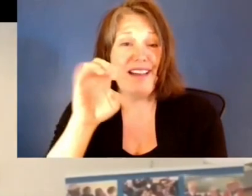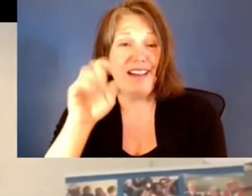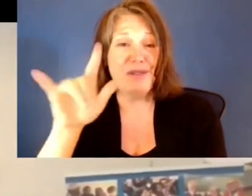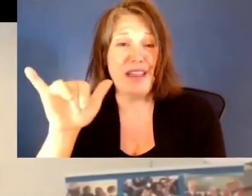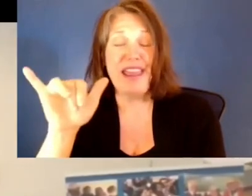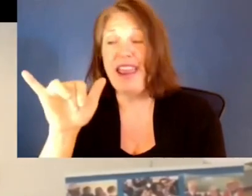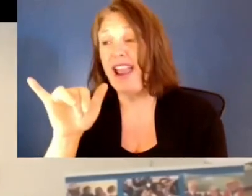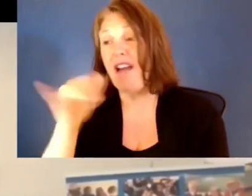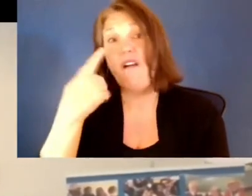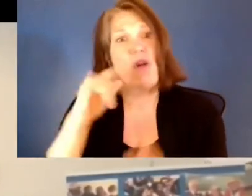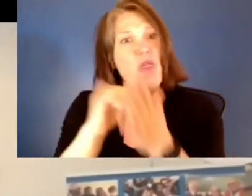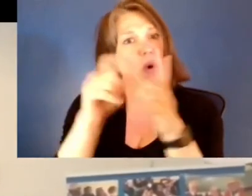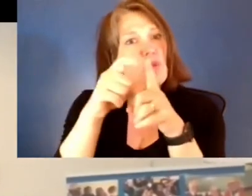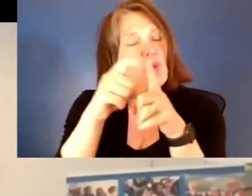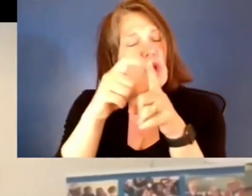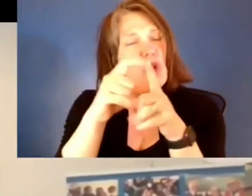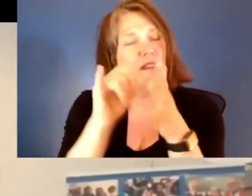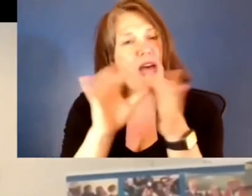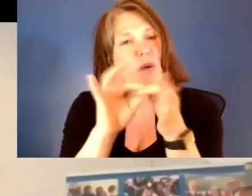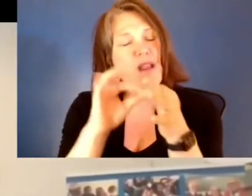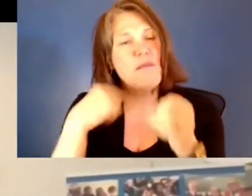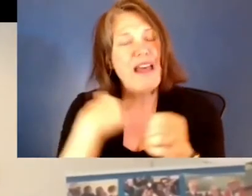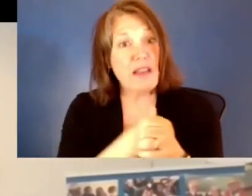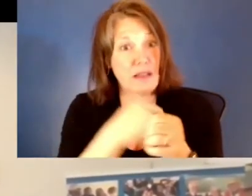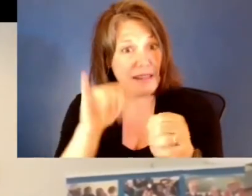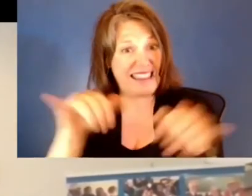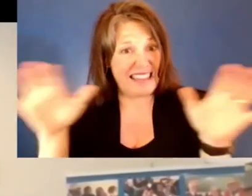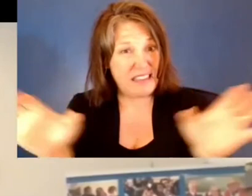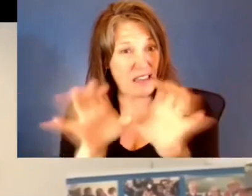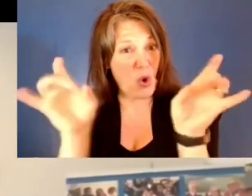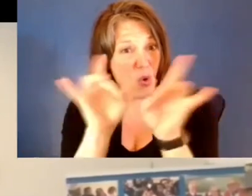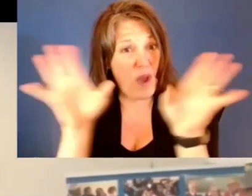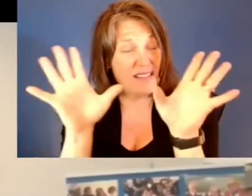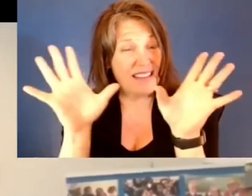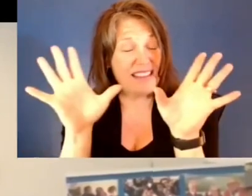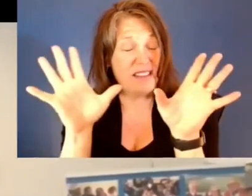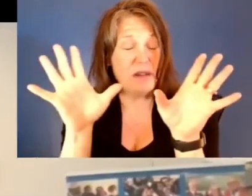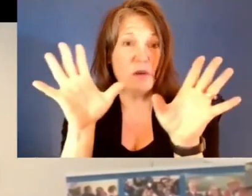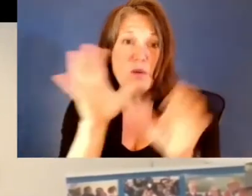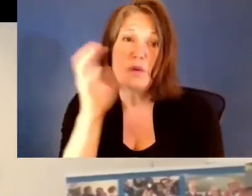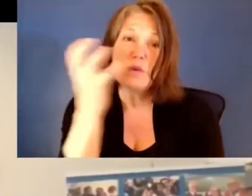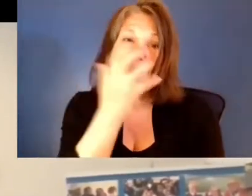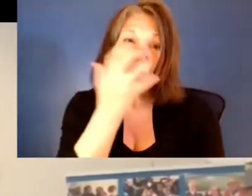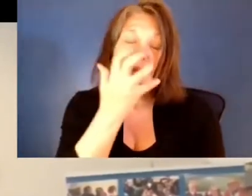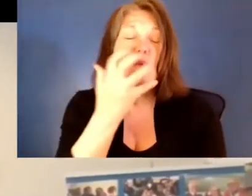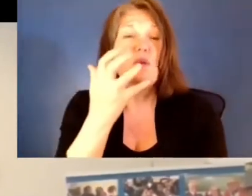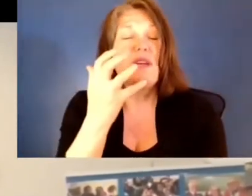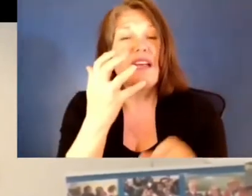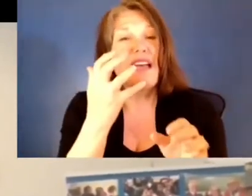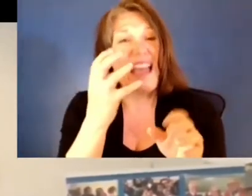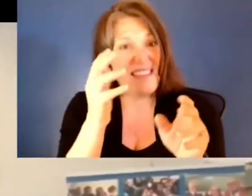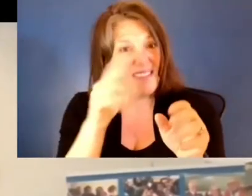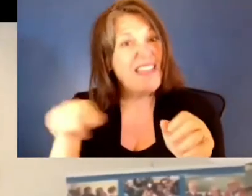the crisis has been deep, that remind us that there are people working everywhere courageously,